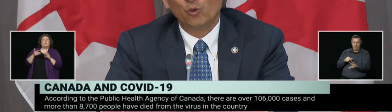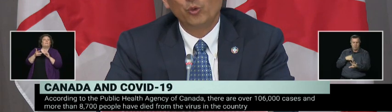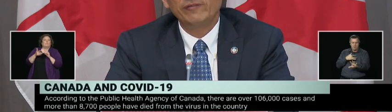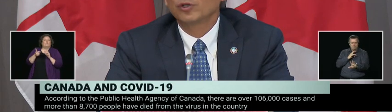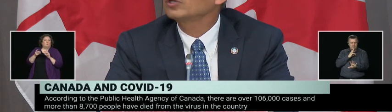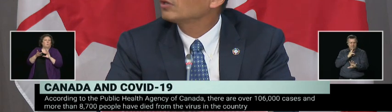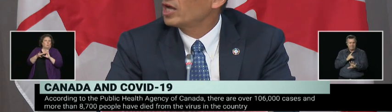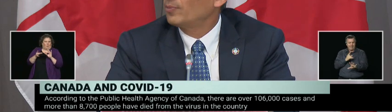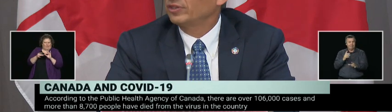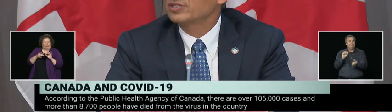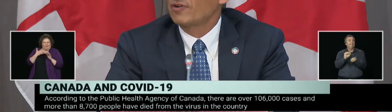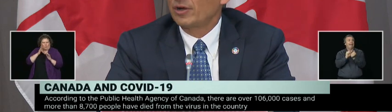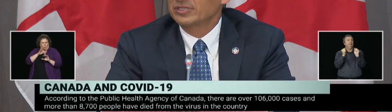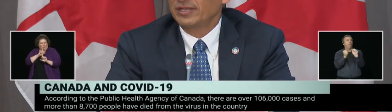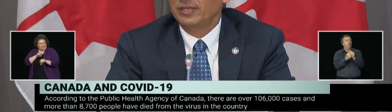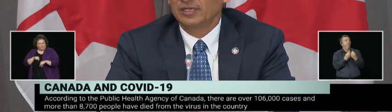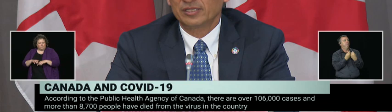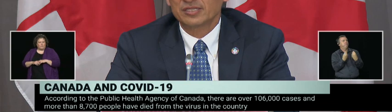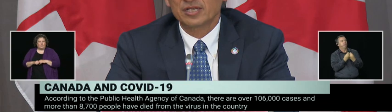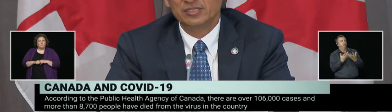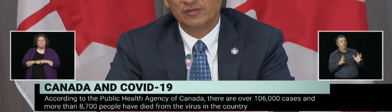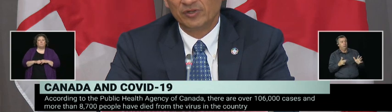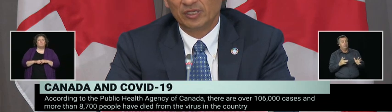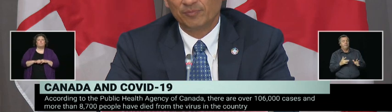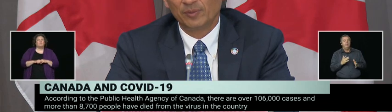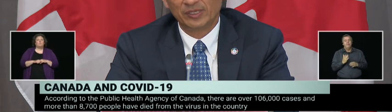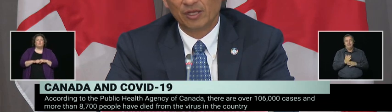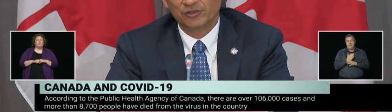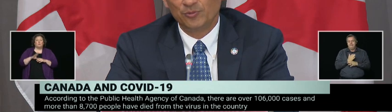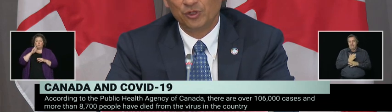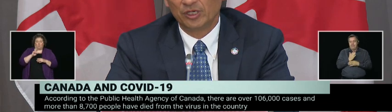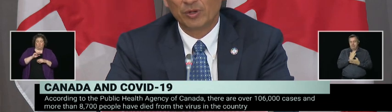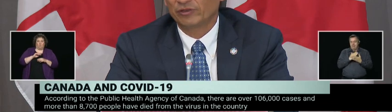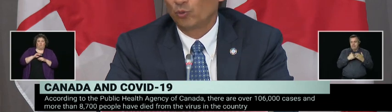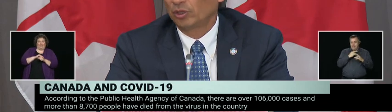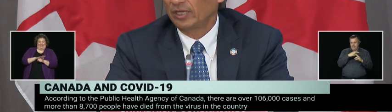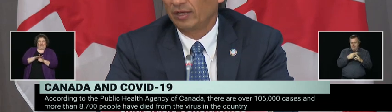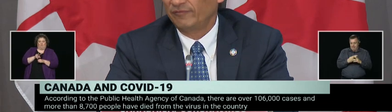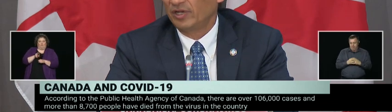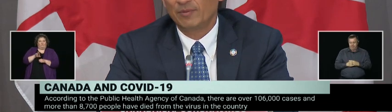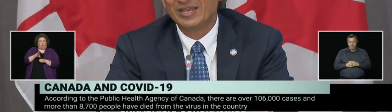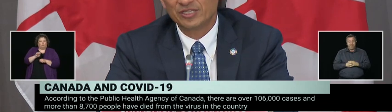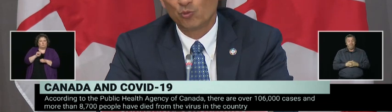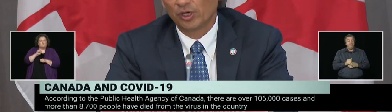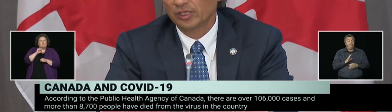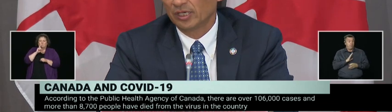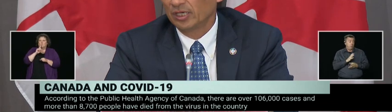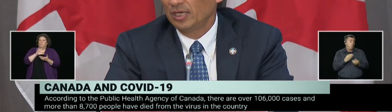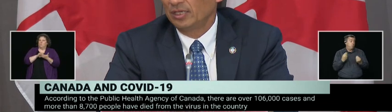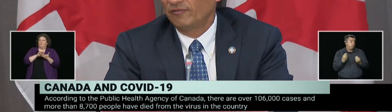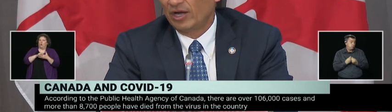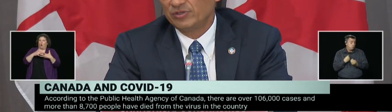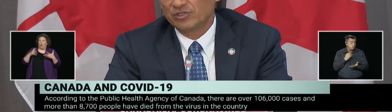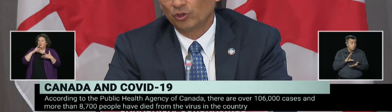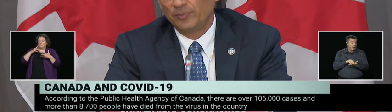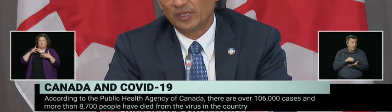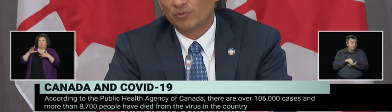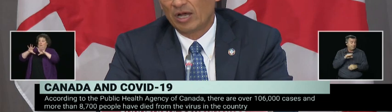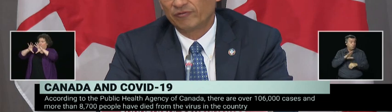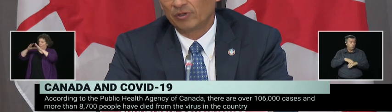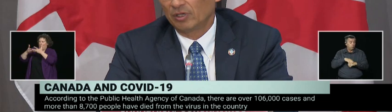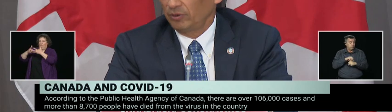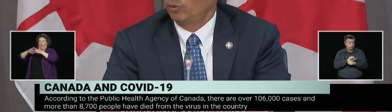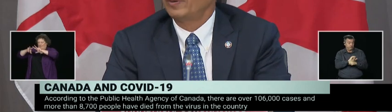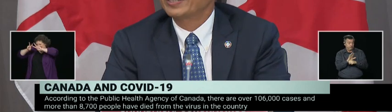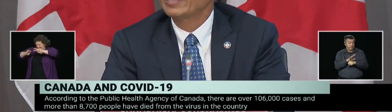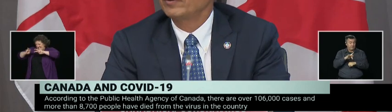Certainly, we've learned a lot about this virus. I think the scientific and public health community around the world, I've done amazing work. The virus has only been